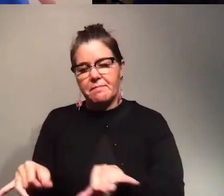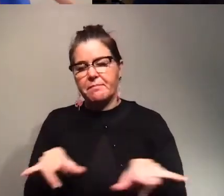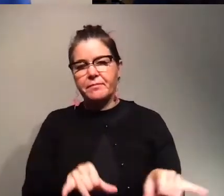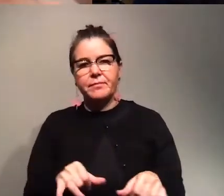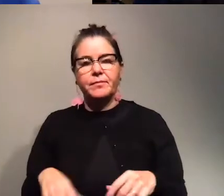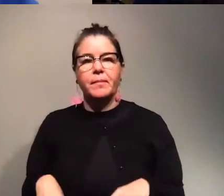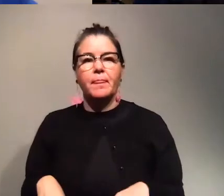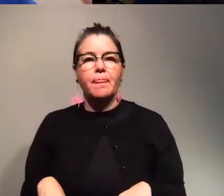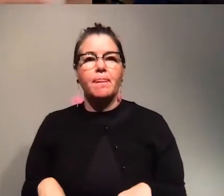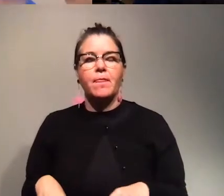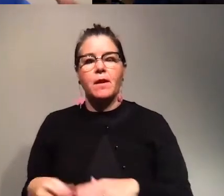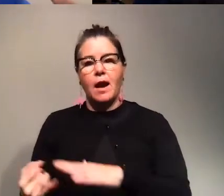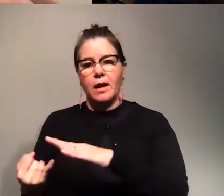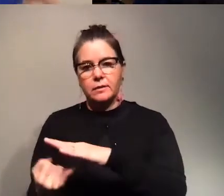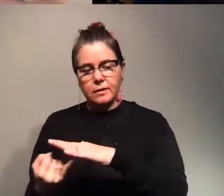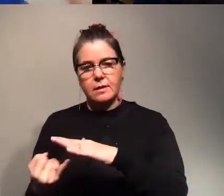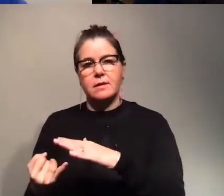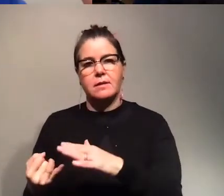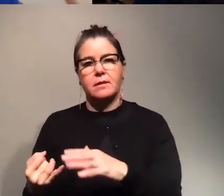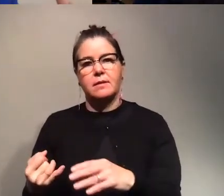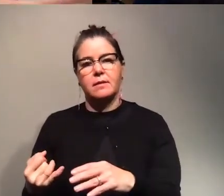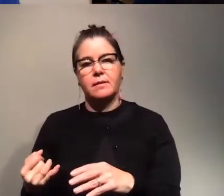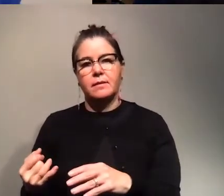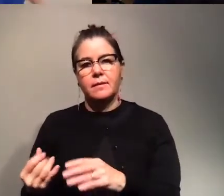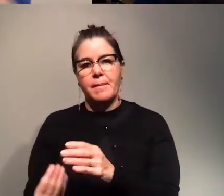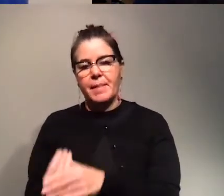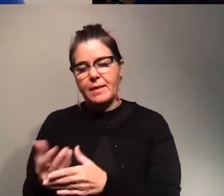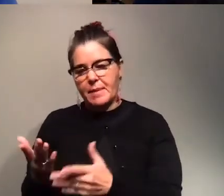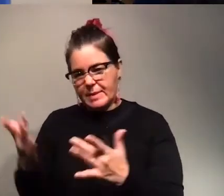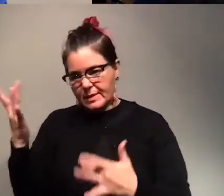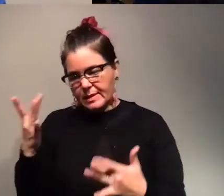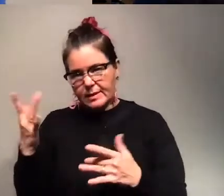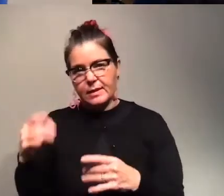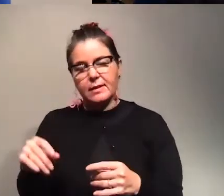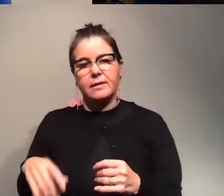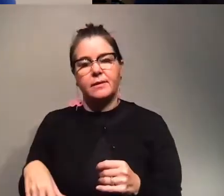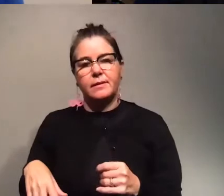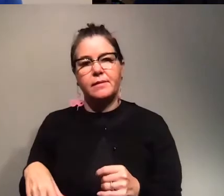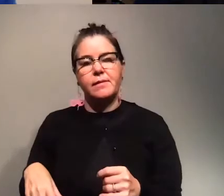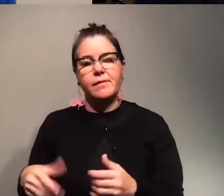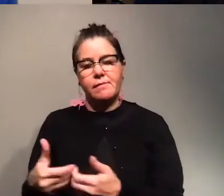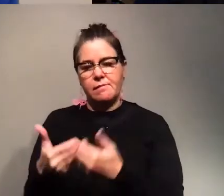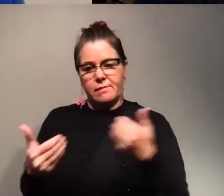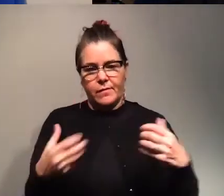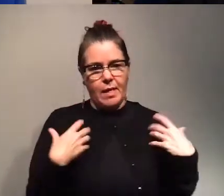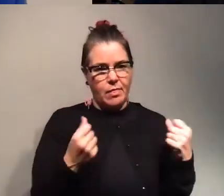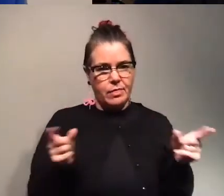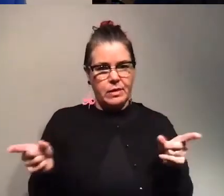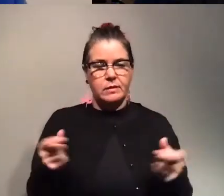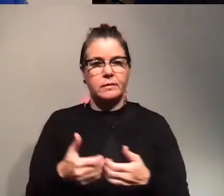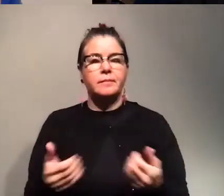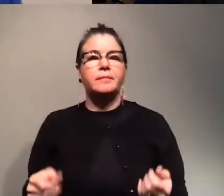isolating the the plants who may be sick and the ones that are healthy making sure that